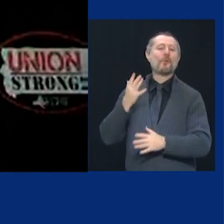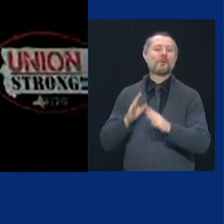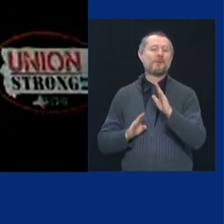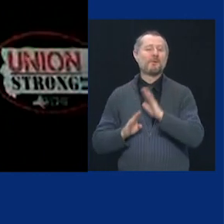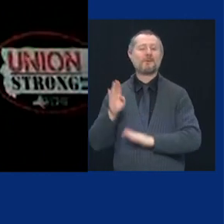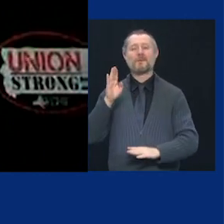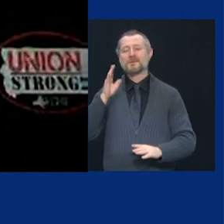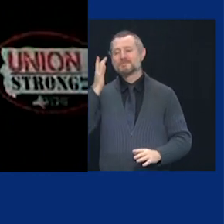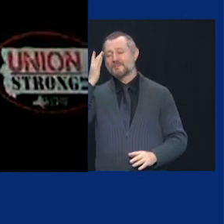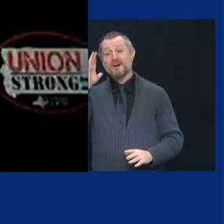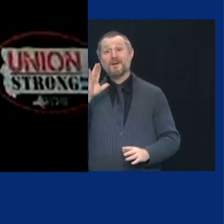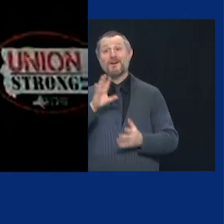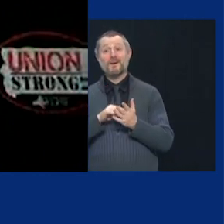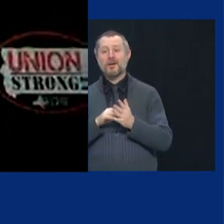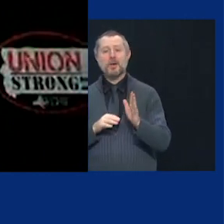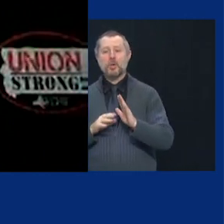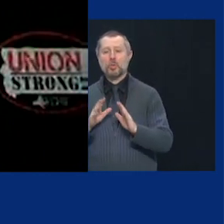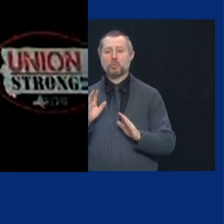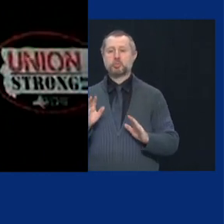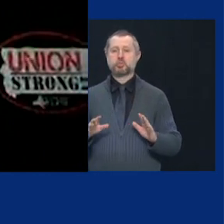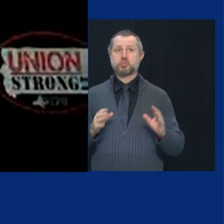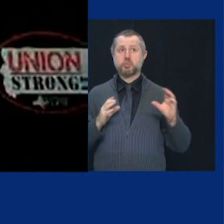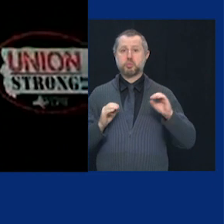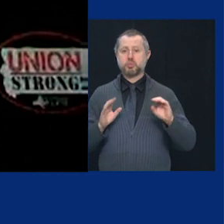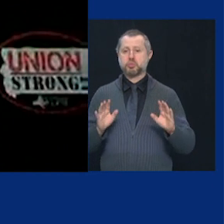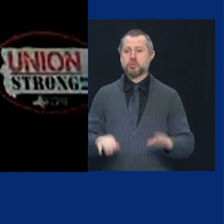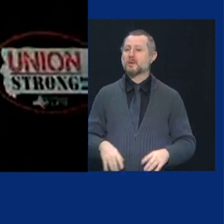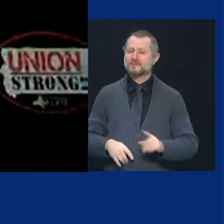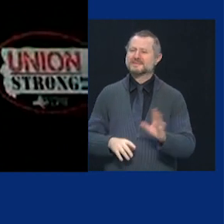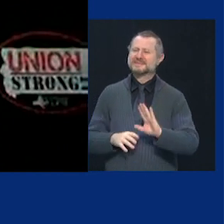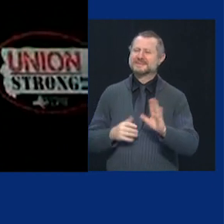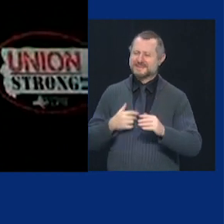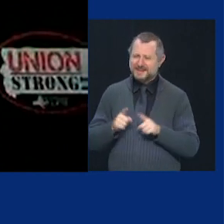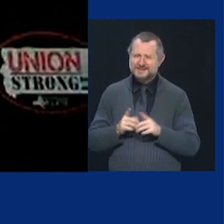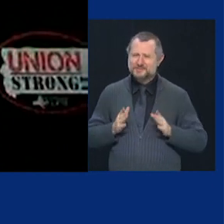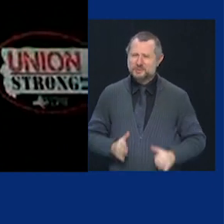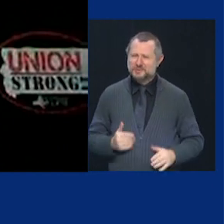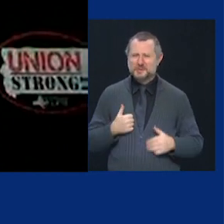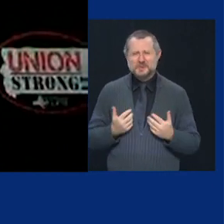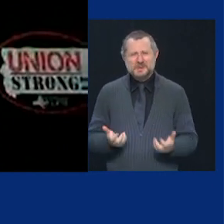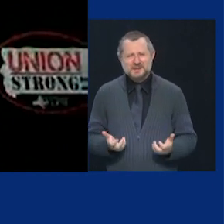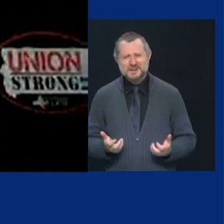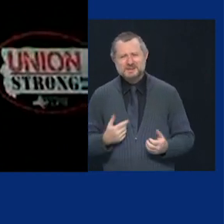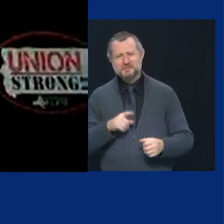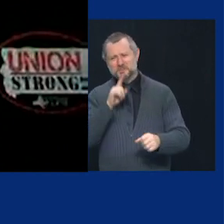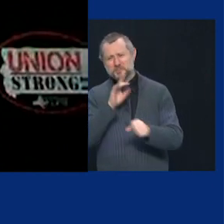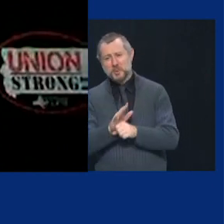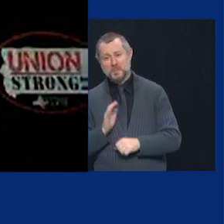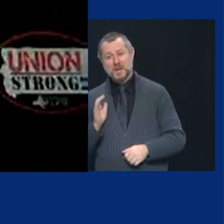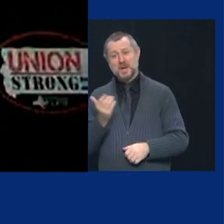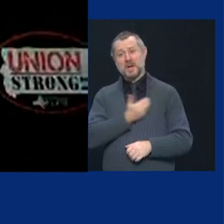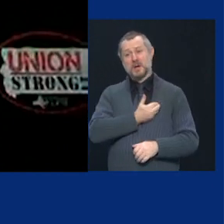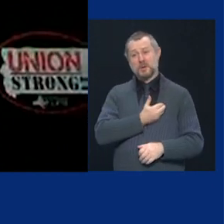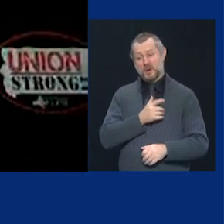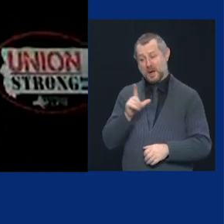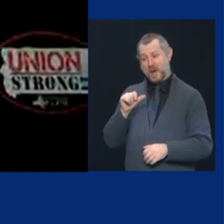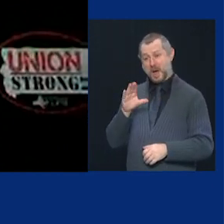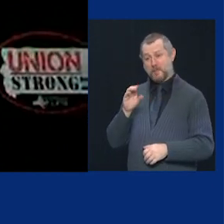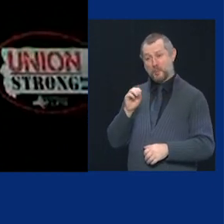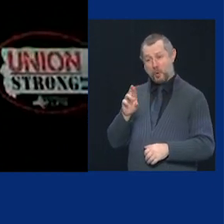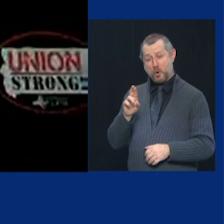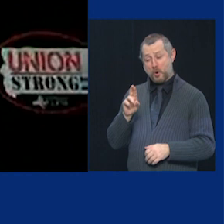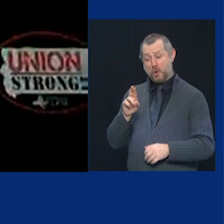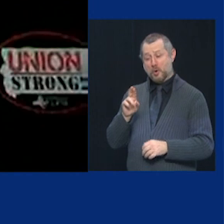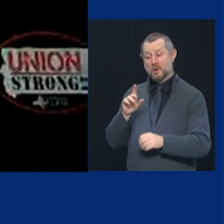but as human beings and i pledge to you here today governor that the labor movement will work with you in all capacities to ensure